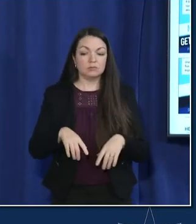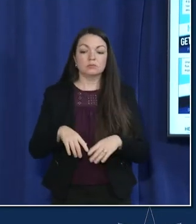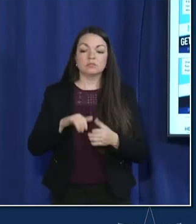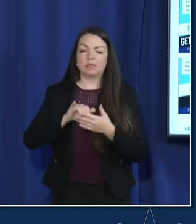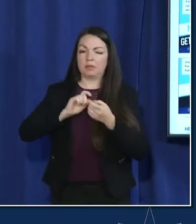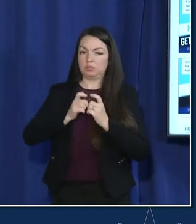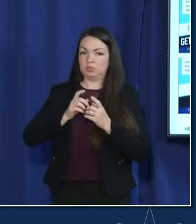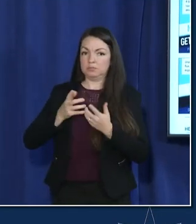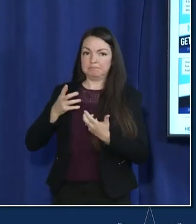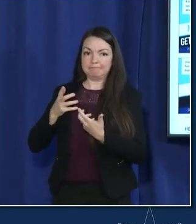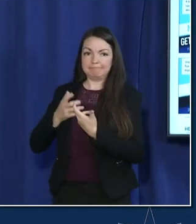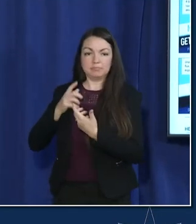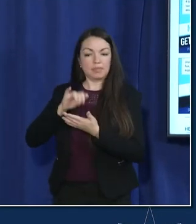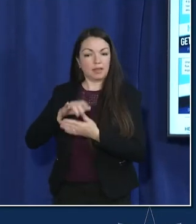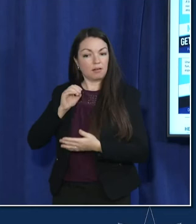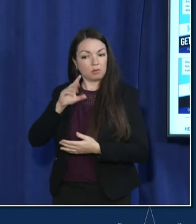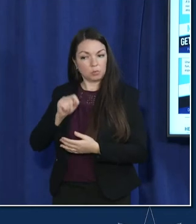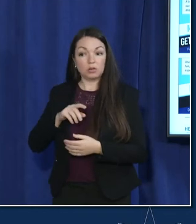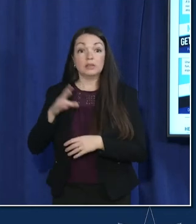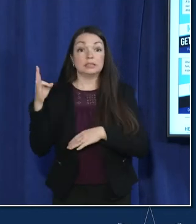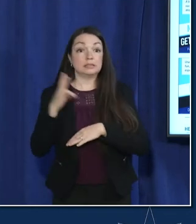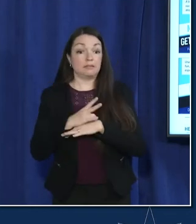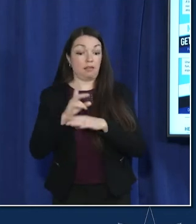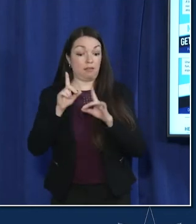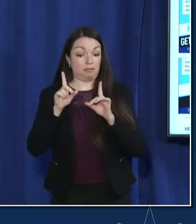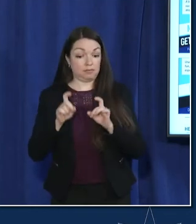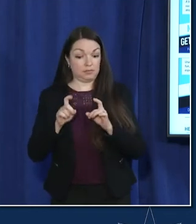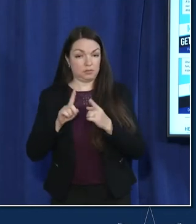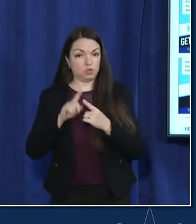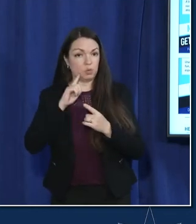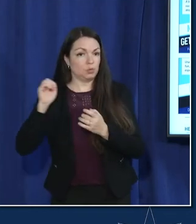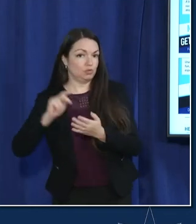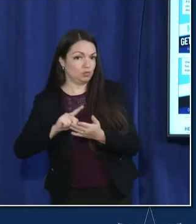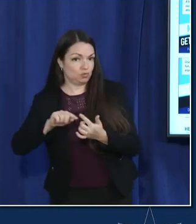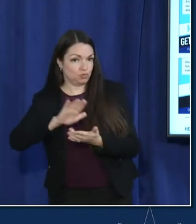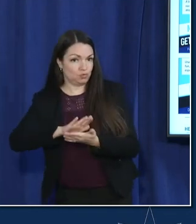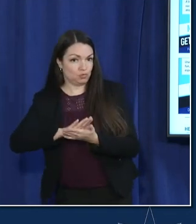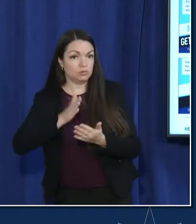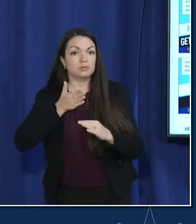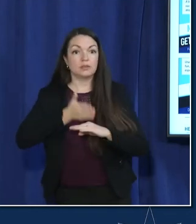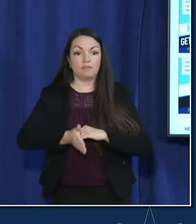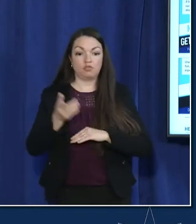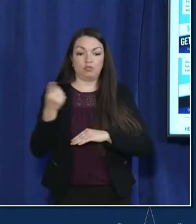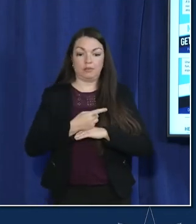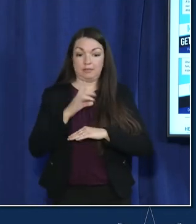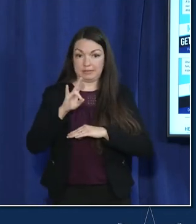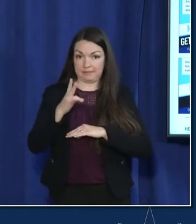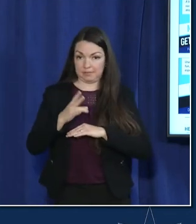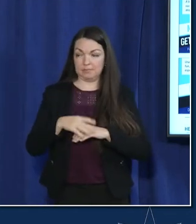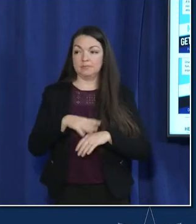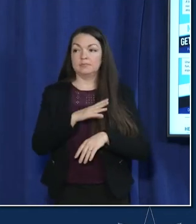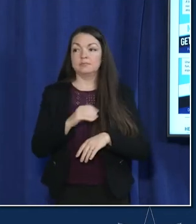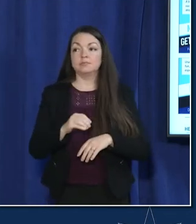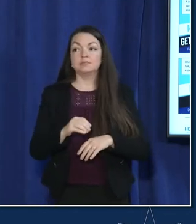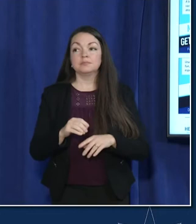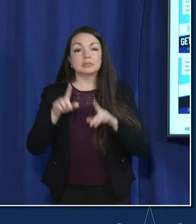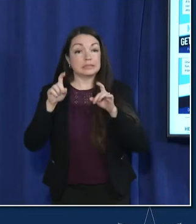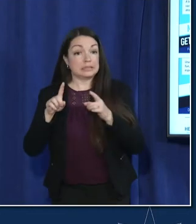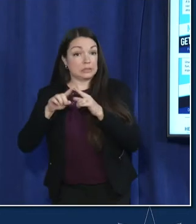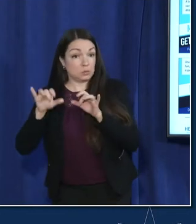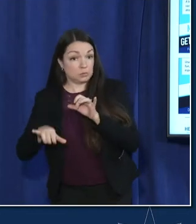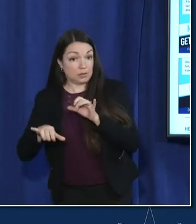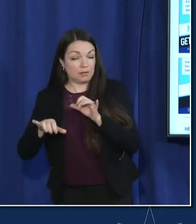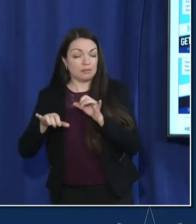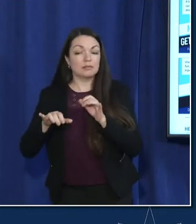the seven-day test to return which is a negative test to return after day seven and then there's test to stay which is a protocol